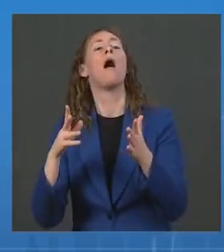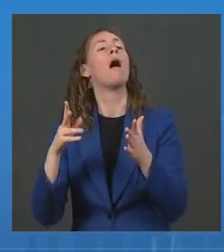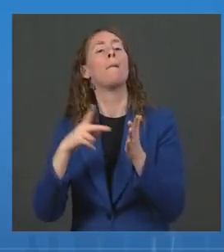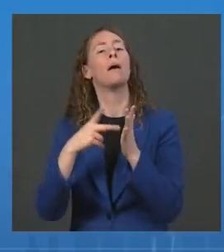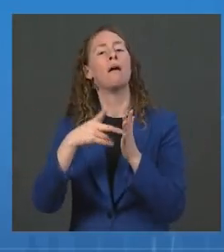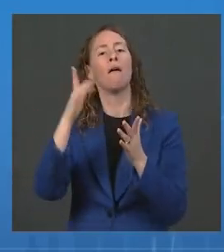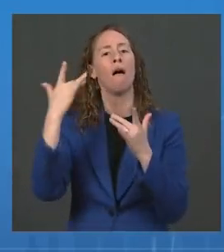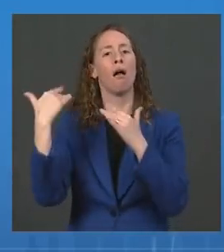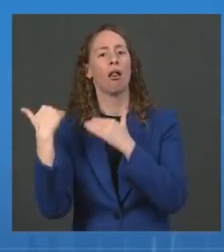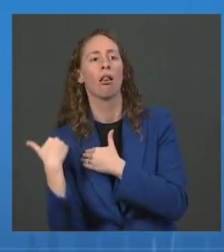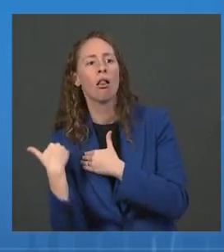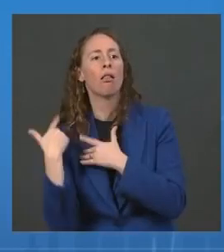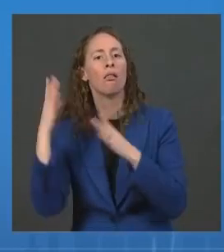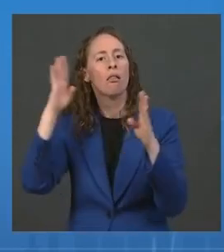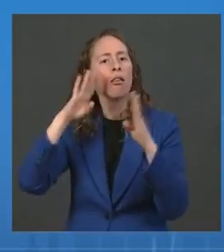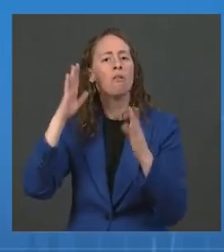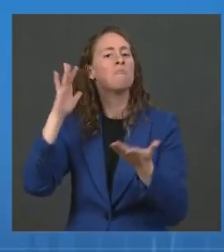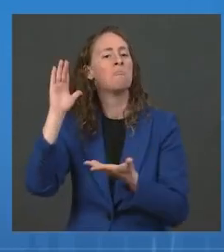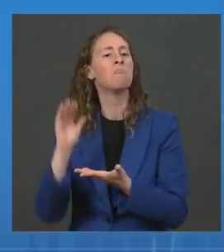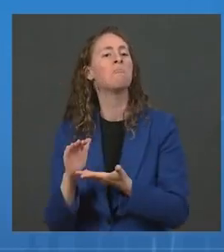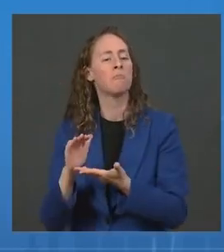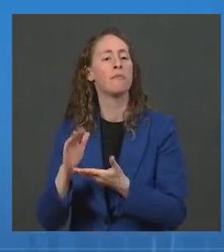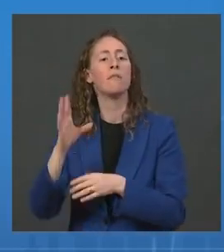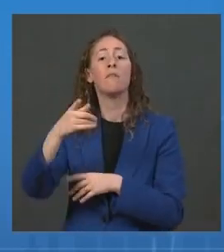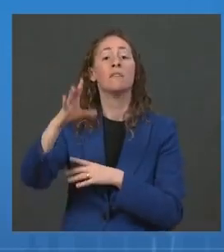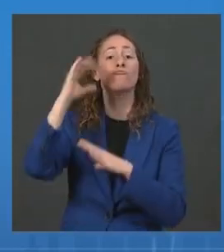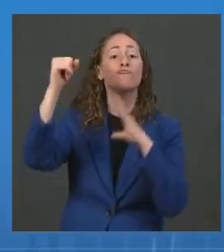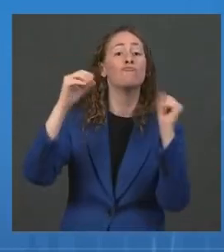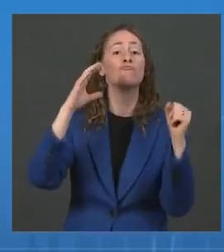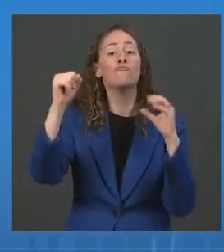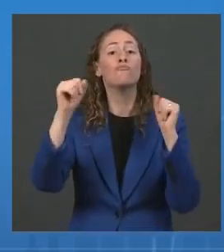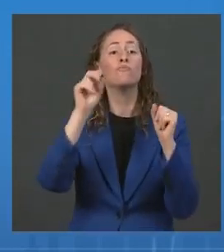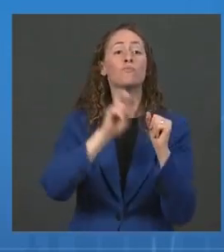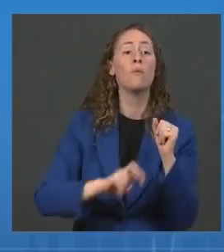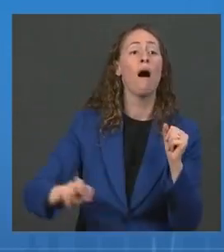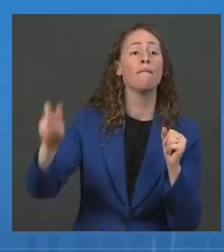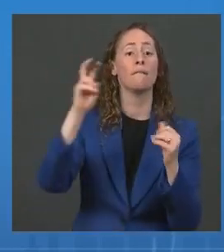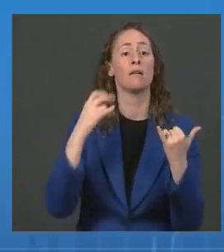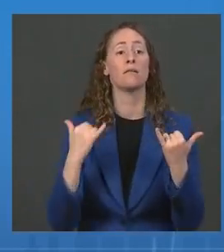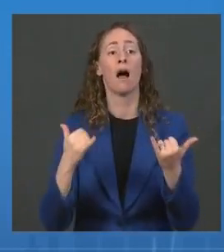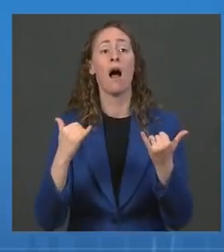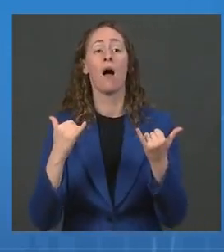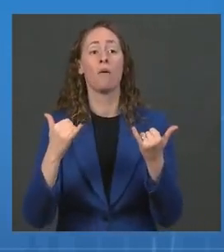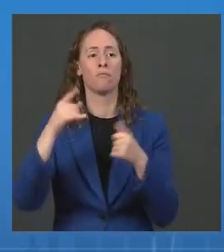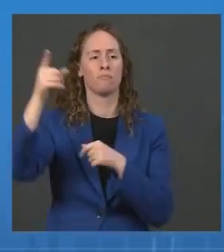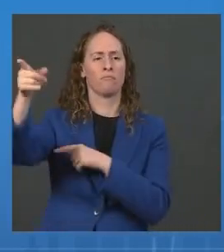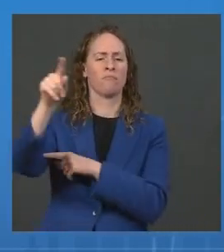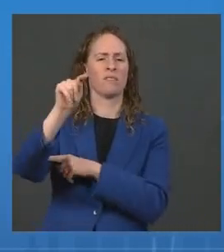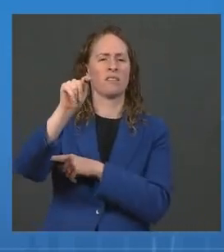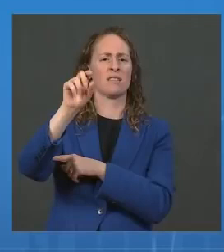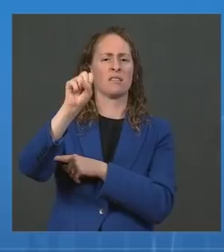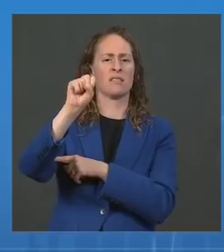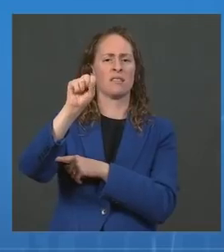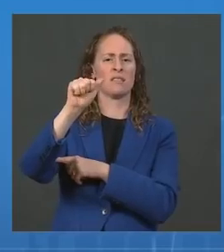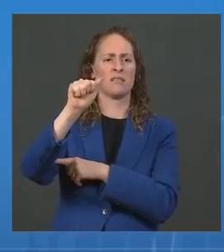the fines for noncompliance of masking on airlines. So that's a TSA action that was announced yesterday. And overall, I think we have a,